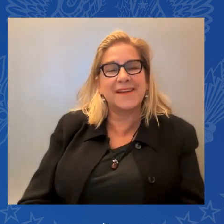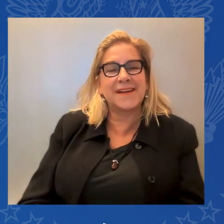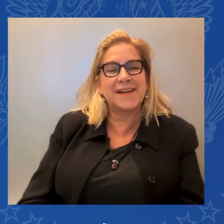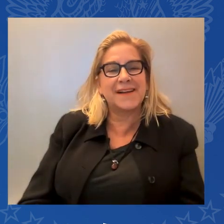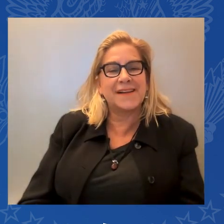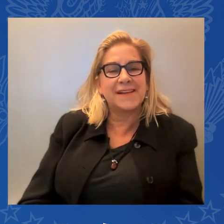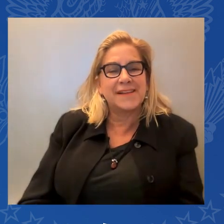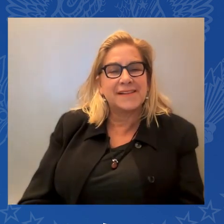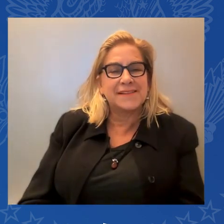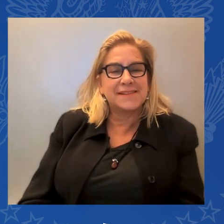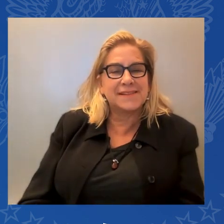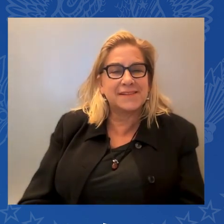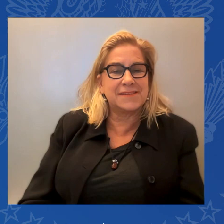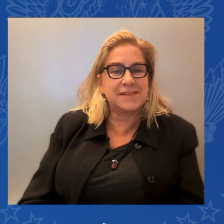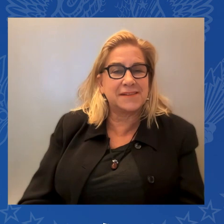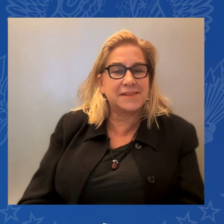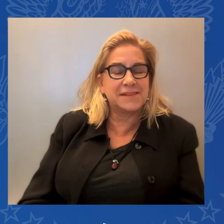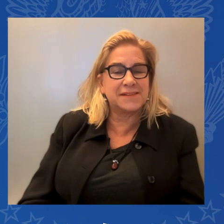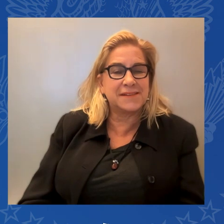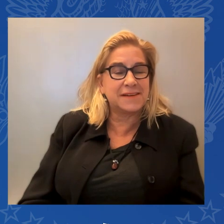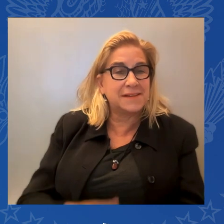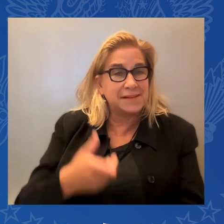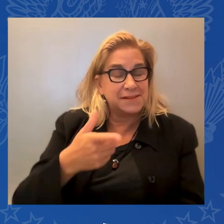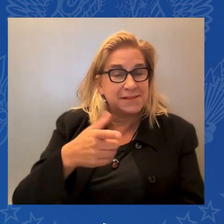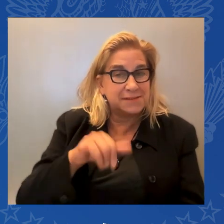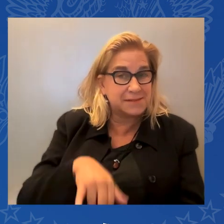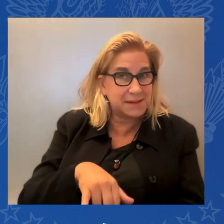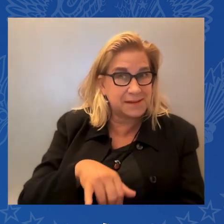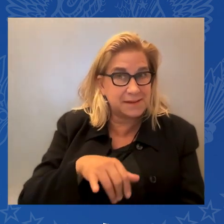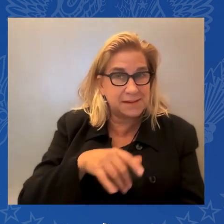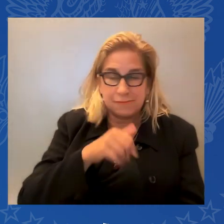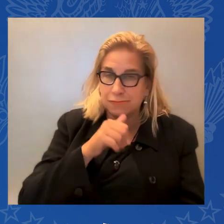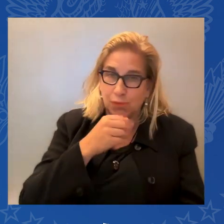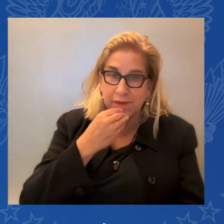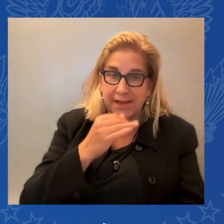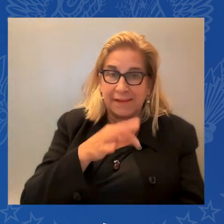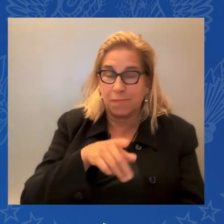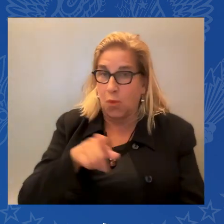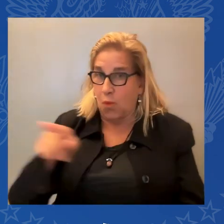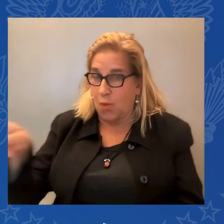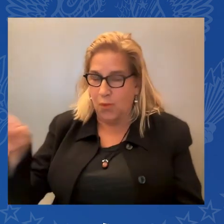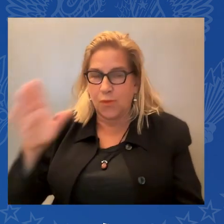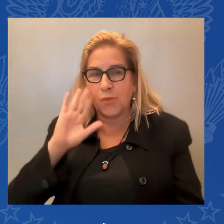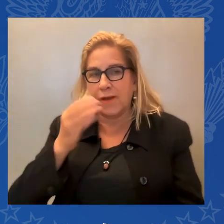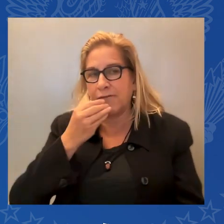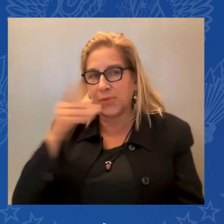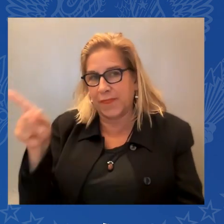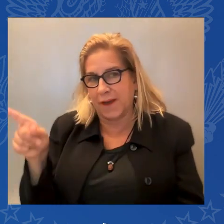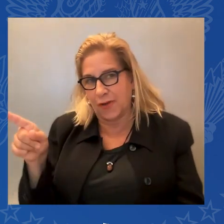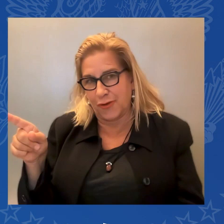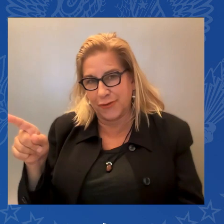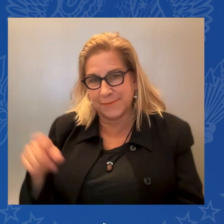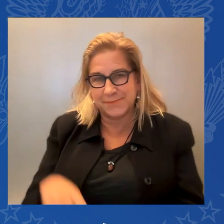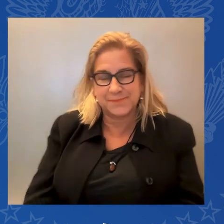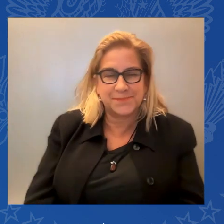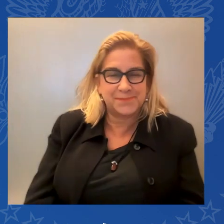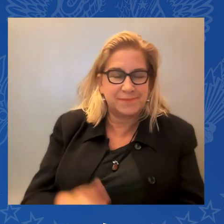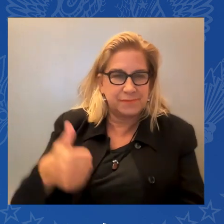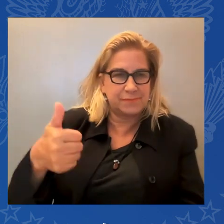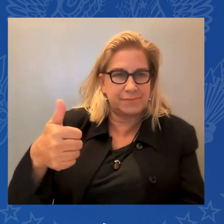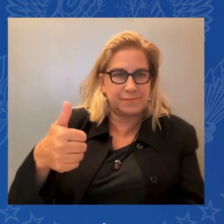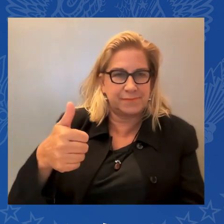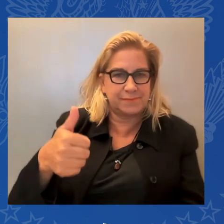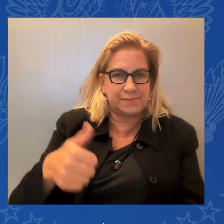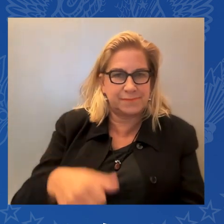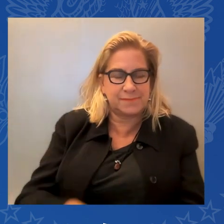the other end, and there's food. Again — oh, by the way, I just want to say this again. Think about it. Think